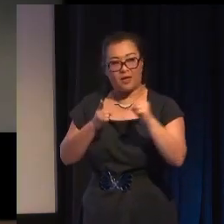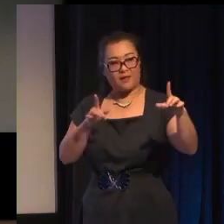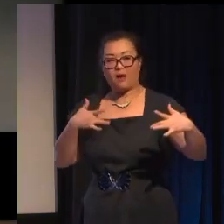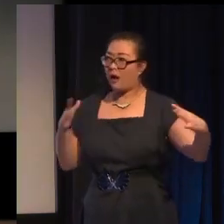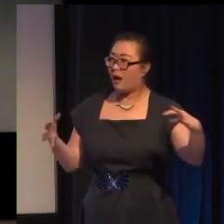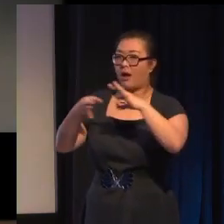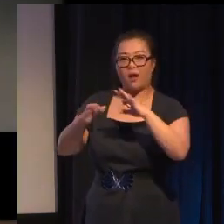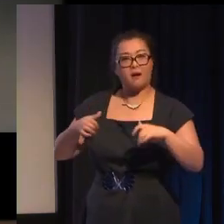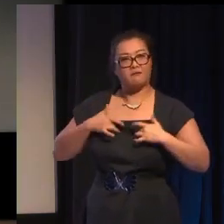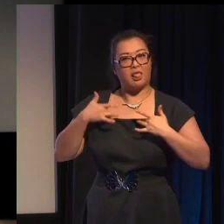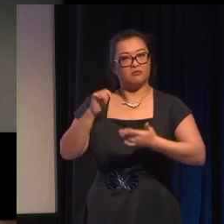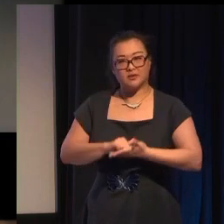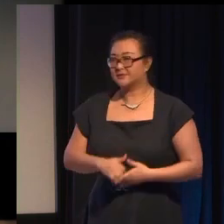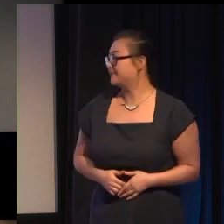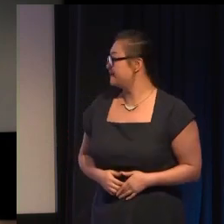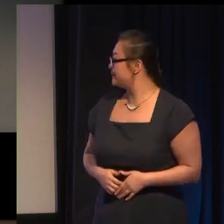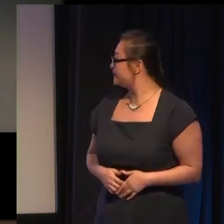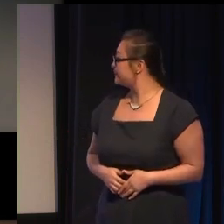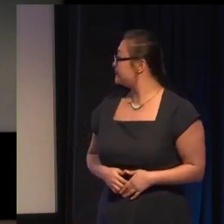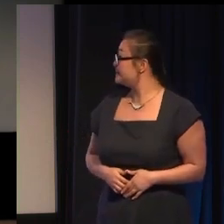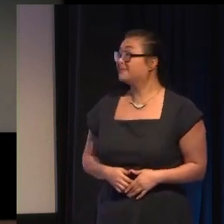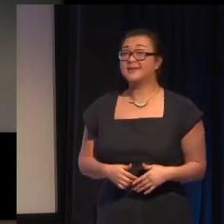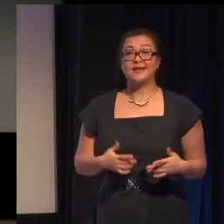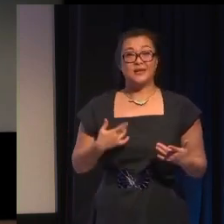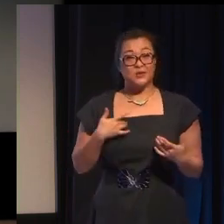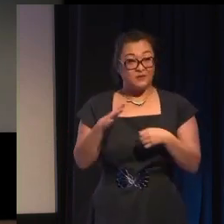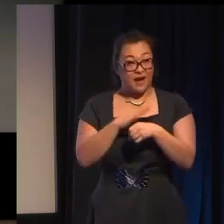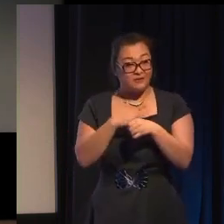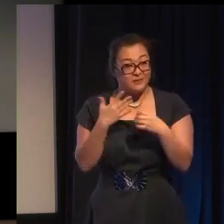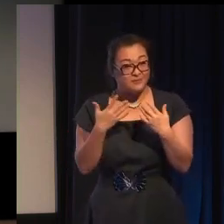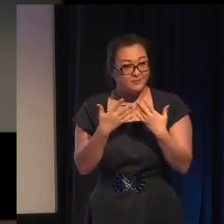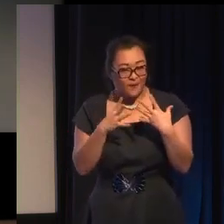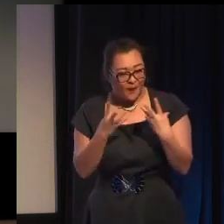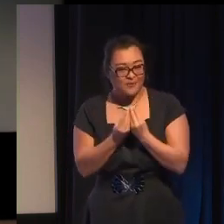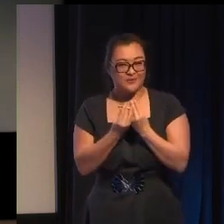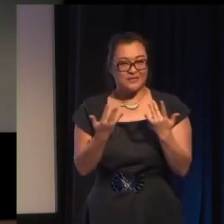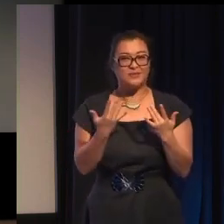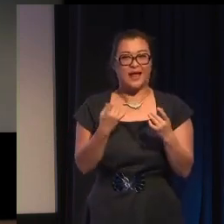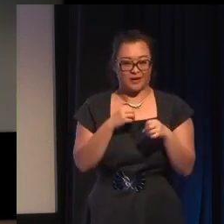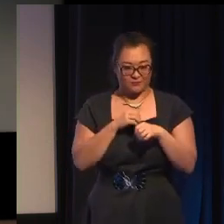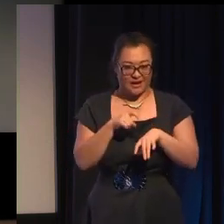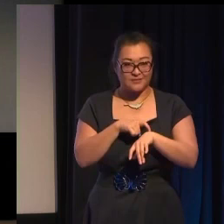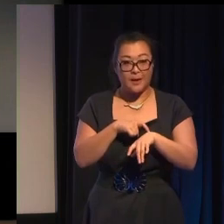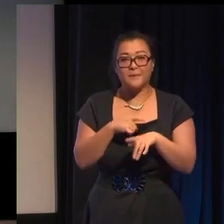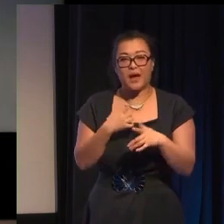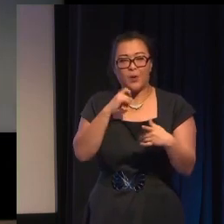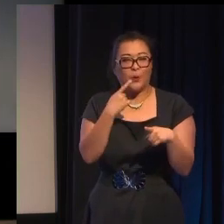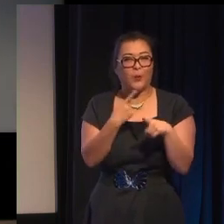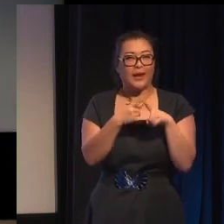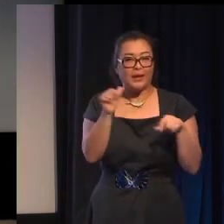so we covered a lot of ground and I am rapidly running out of time so before we close, I'll quickly recap the takeaways